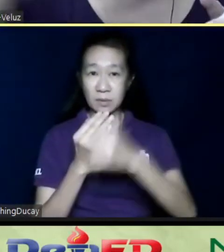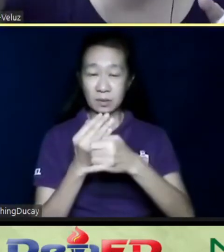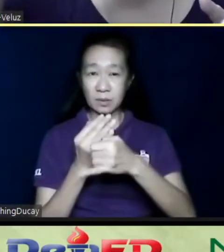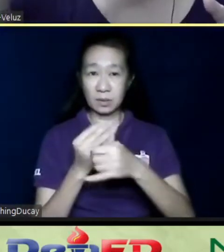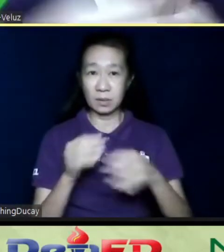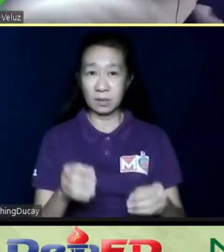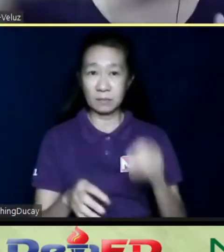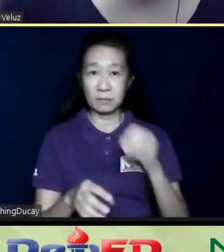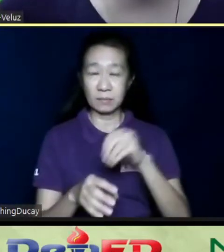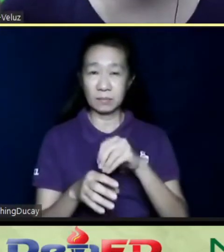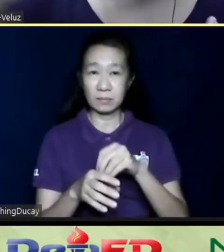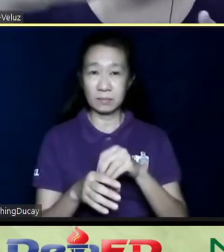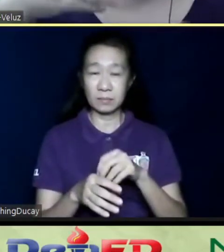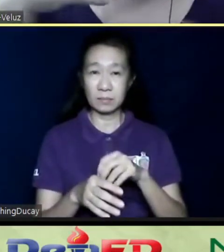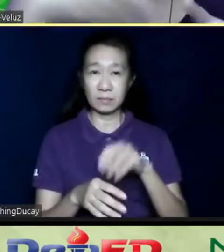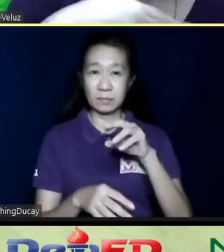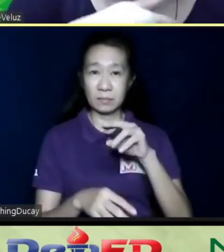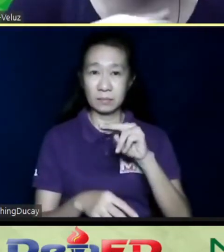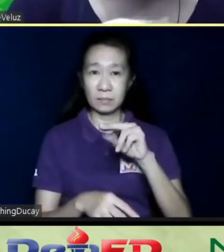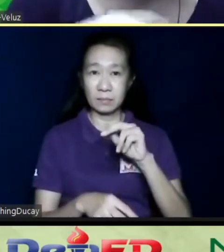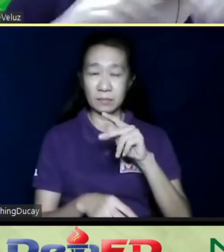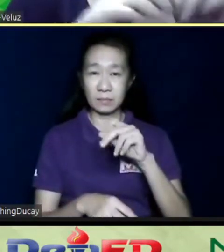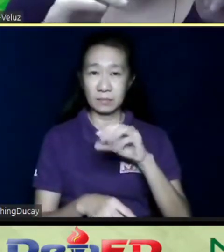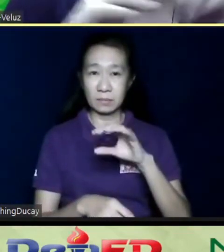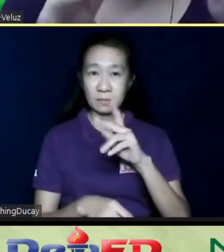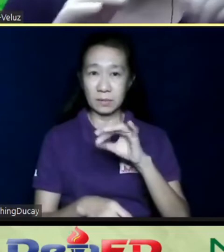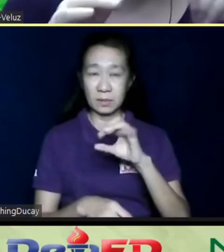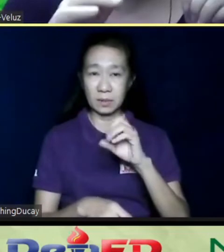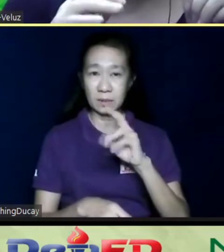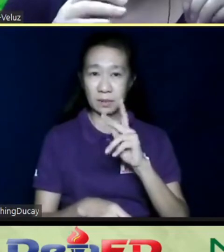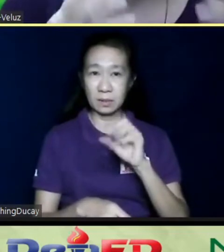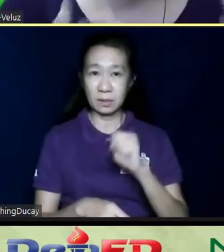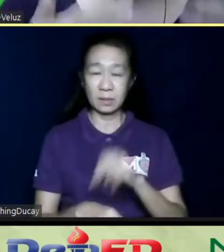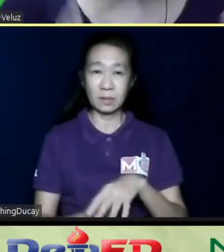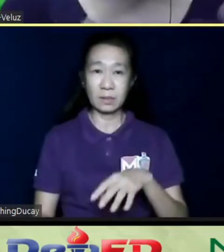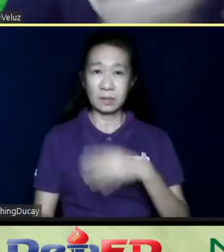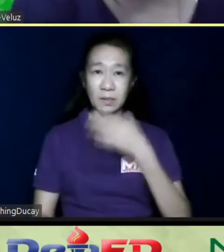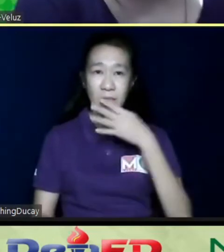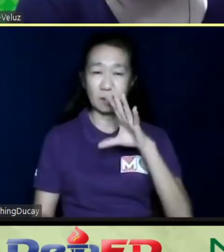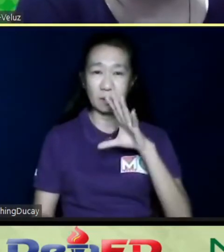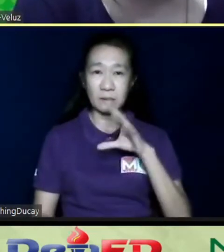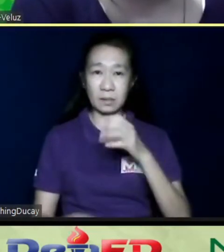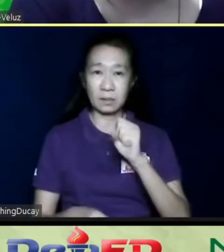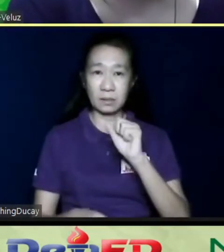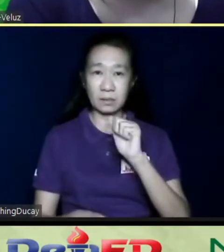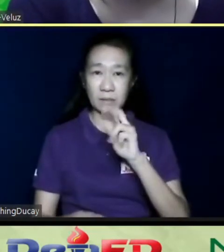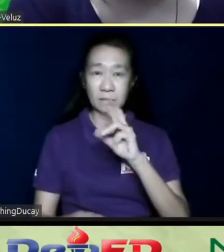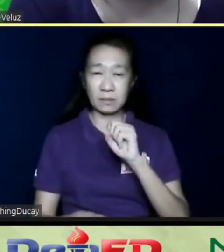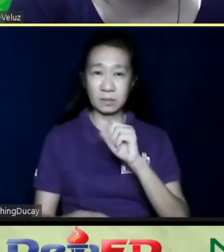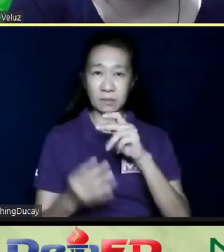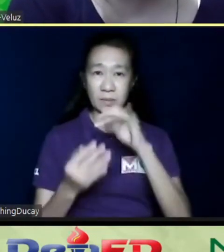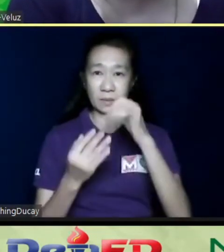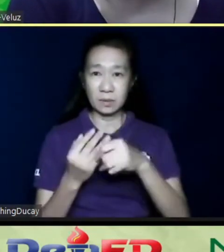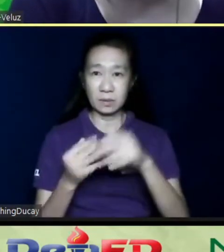put napkin and hot sauce in plastic bags, and then that is a project that they